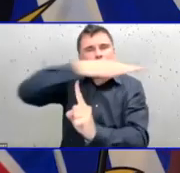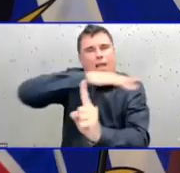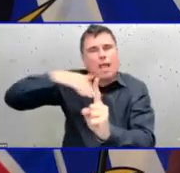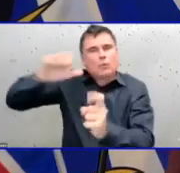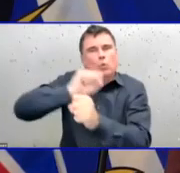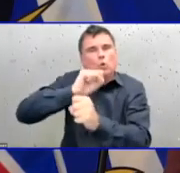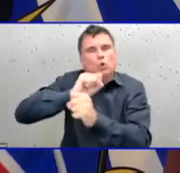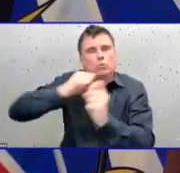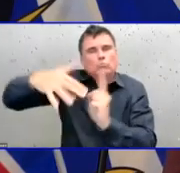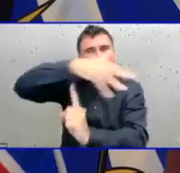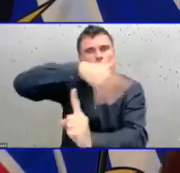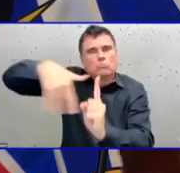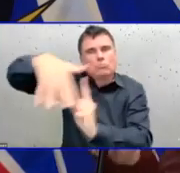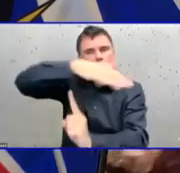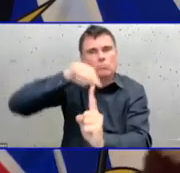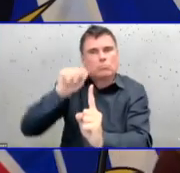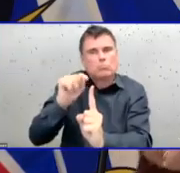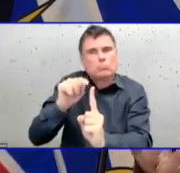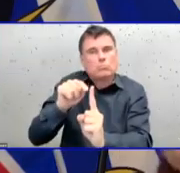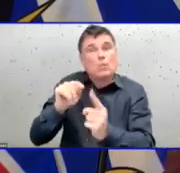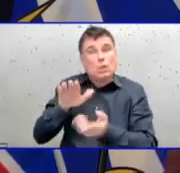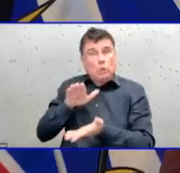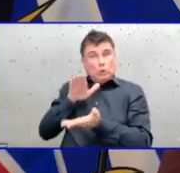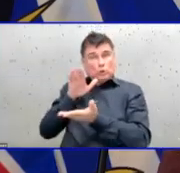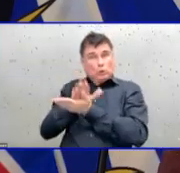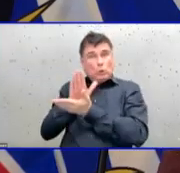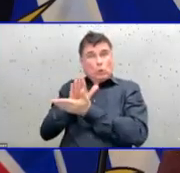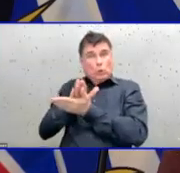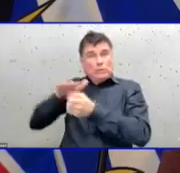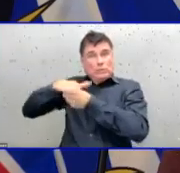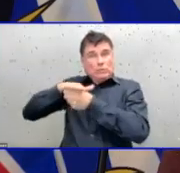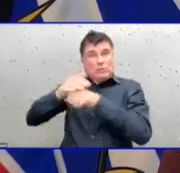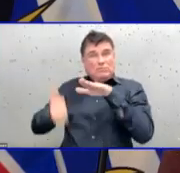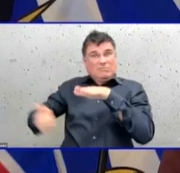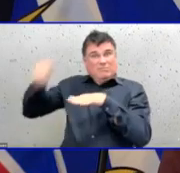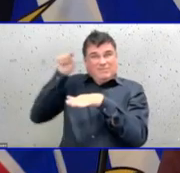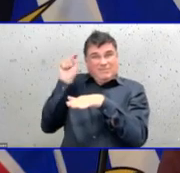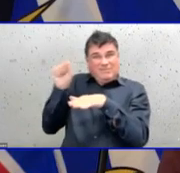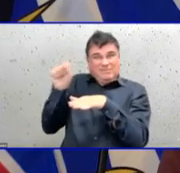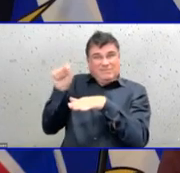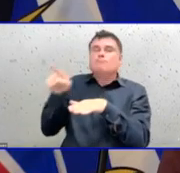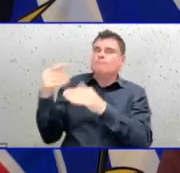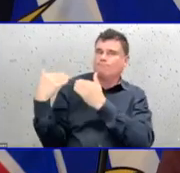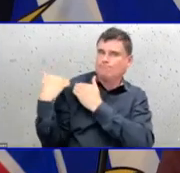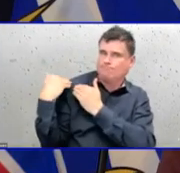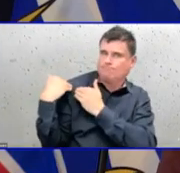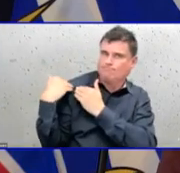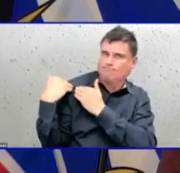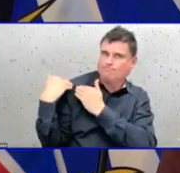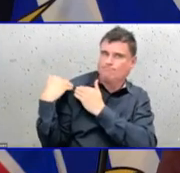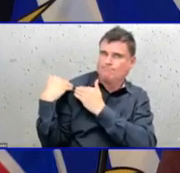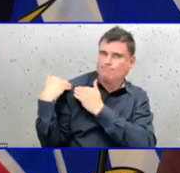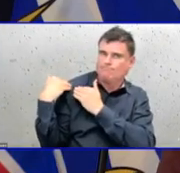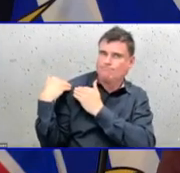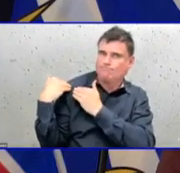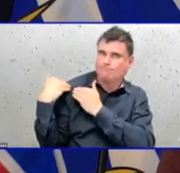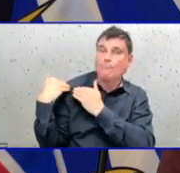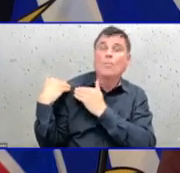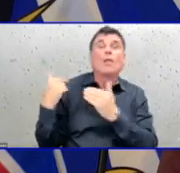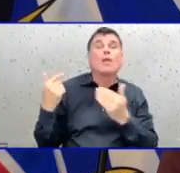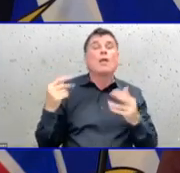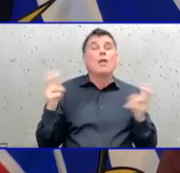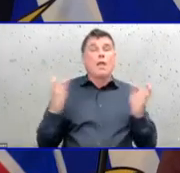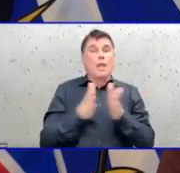And that is part of their responsibility and public health is providing them advice around that. But I absolutely agree with you. I think that